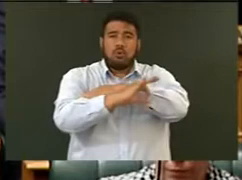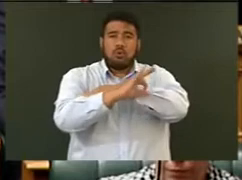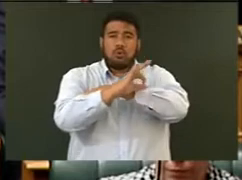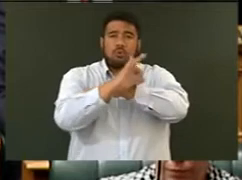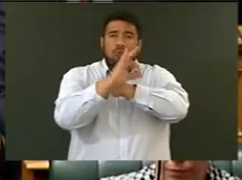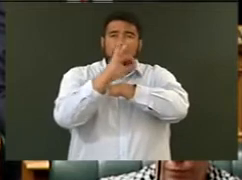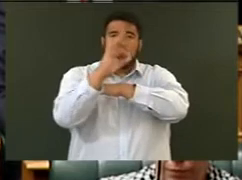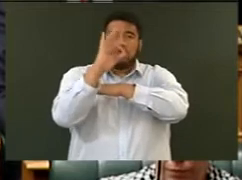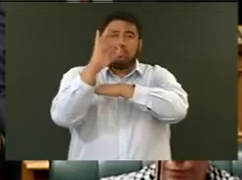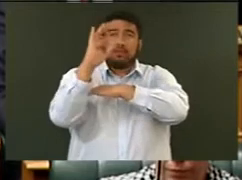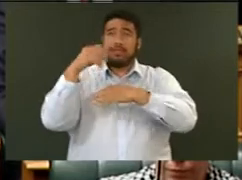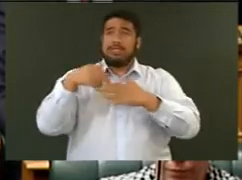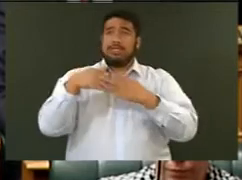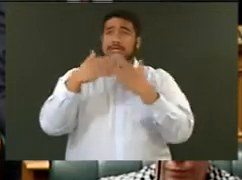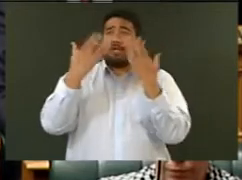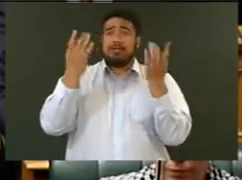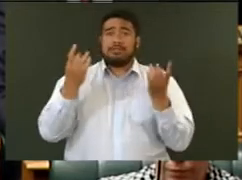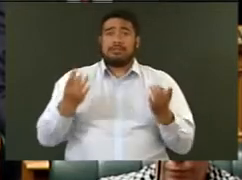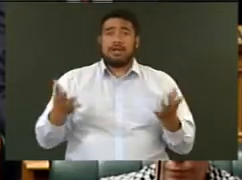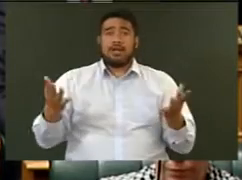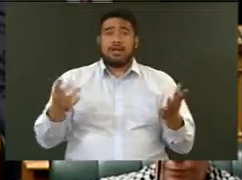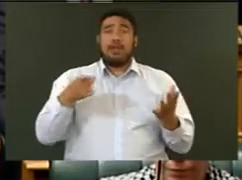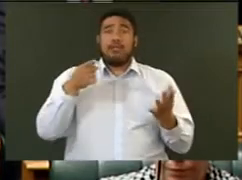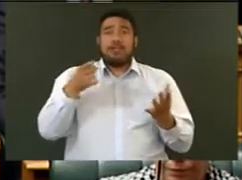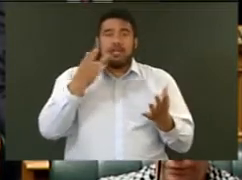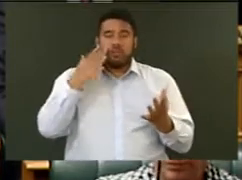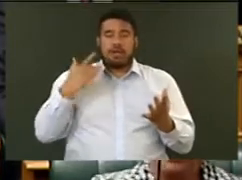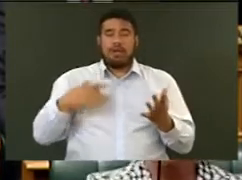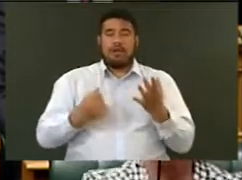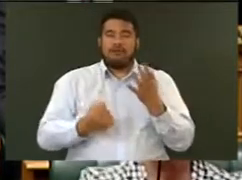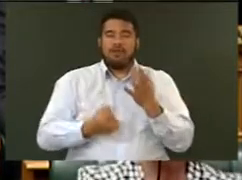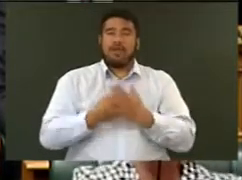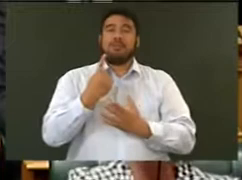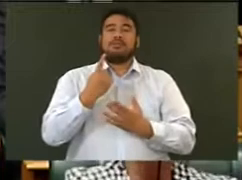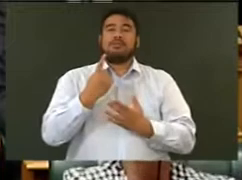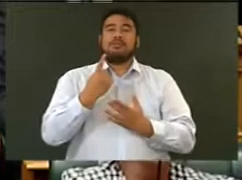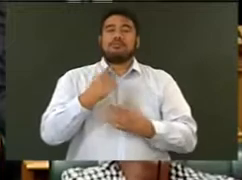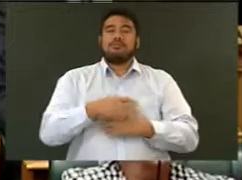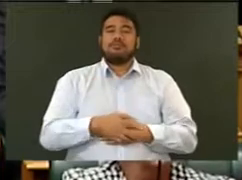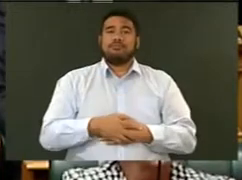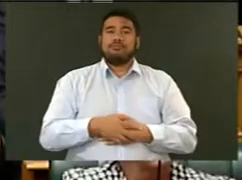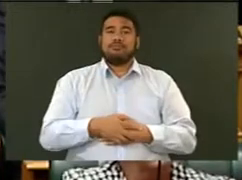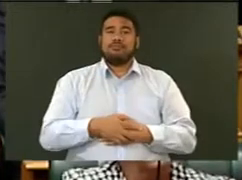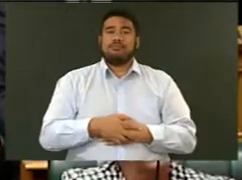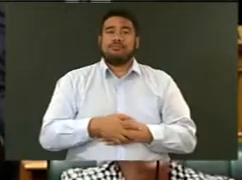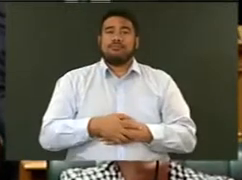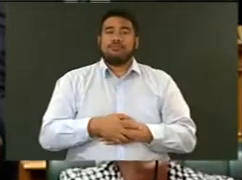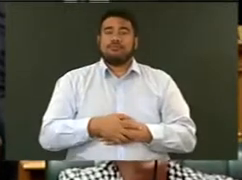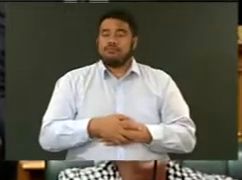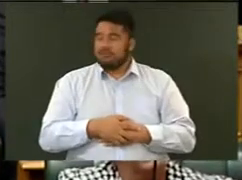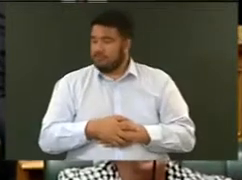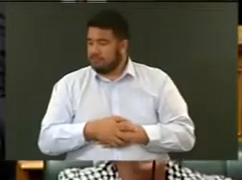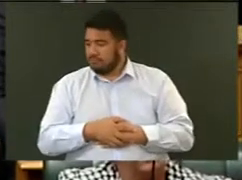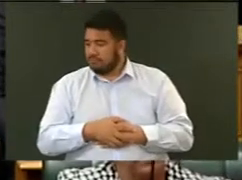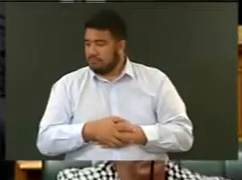Ka Aotelea, tīhe wa mauri ora. E te māngo i te whare, tūtahia, mā koe huri atu kiā koe nauna i whiwhi tēnei tūranga.